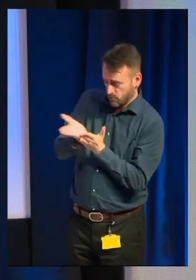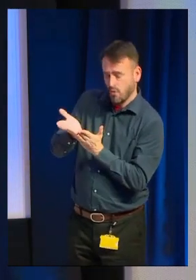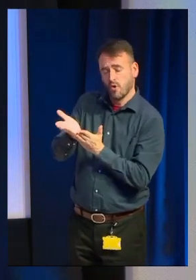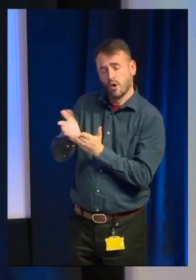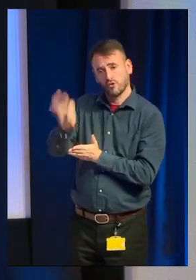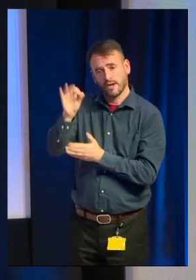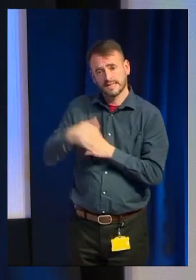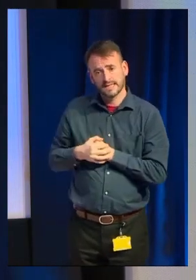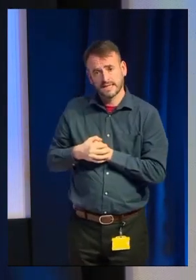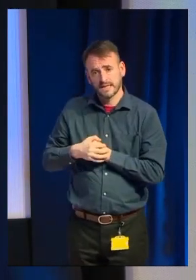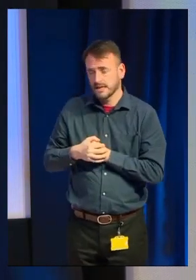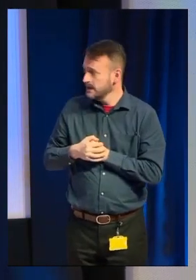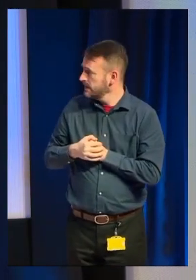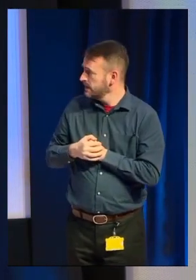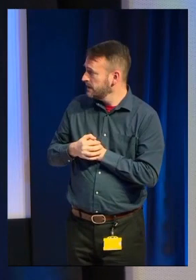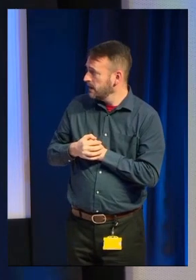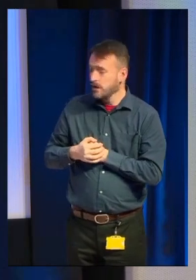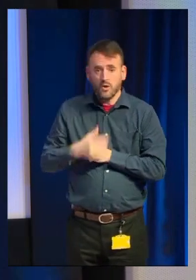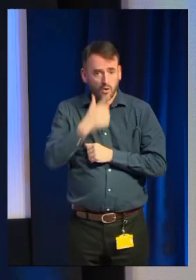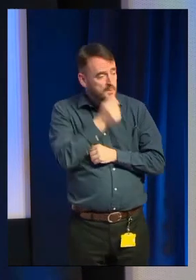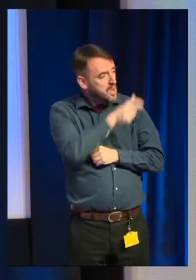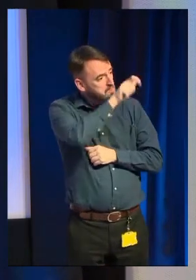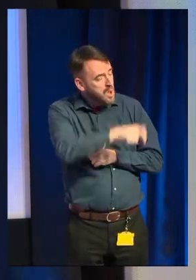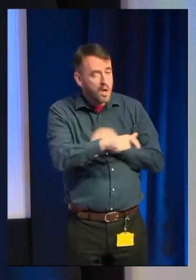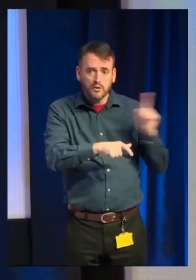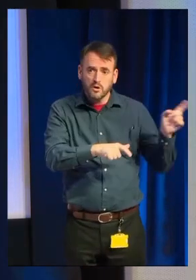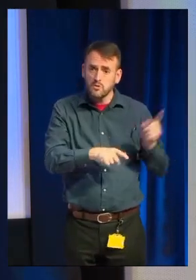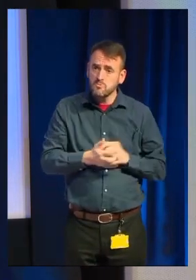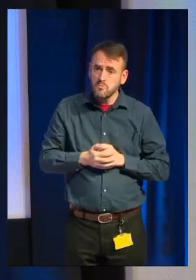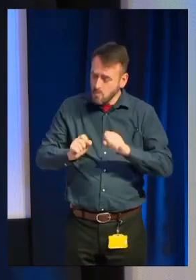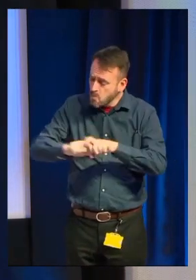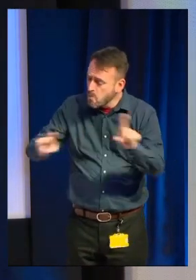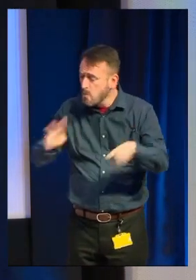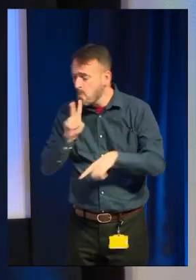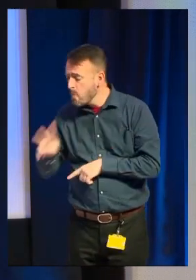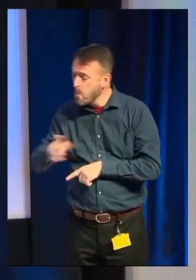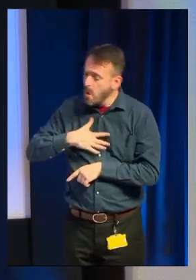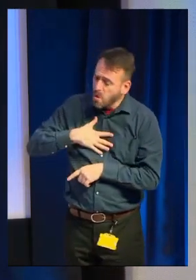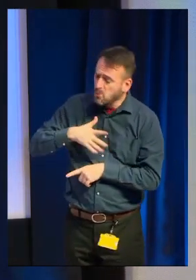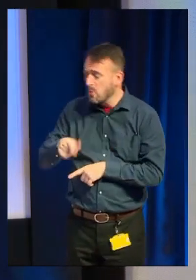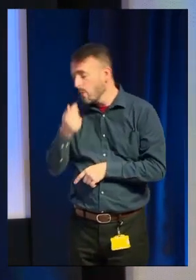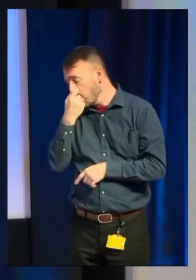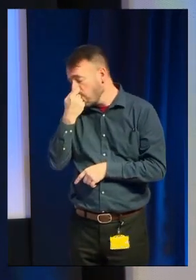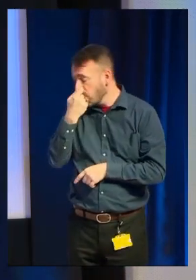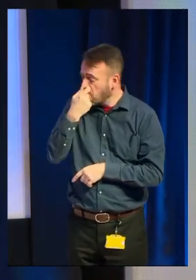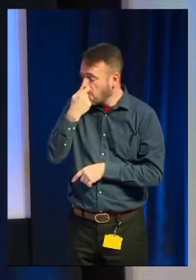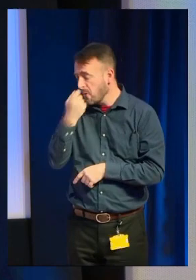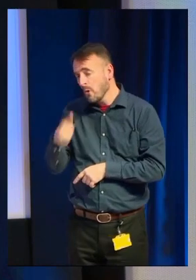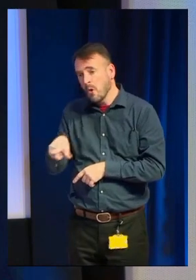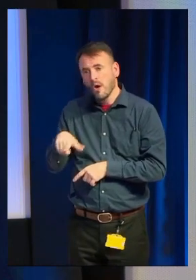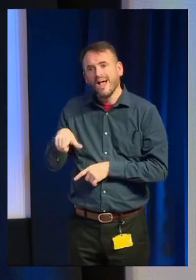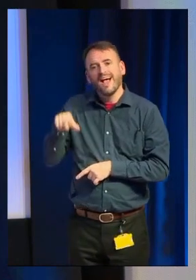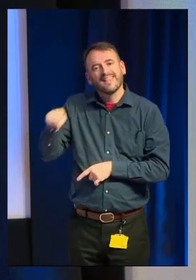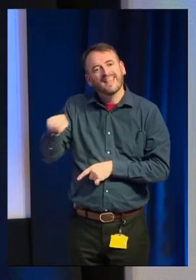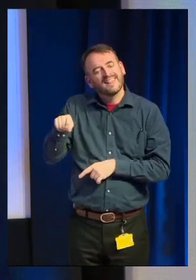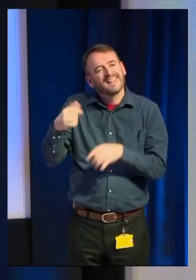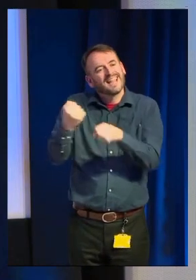this like a game I've played before? Do I like this genre? Make the genre and the doing, the verbs of the game really,